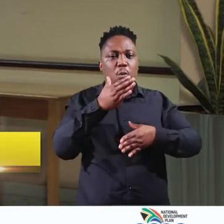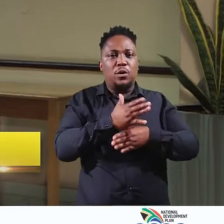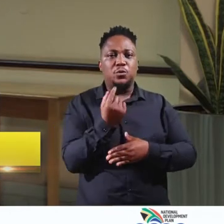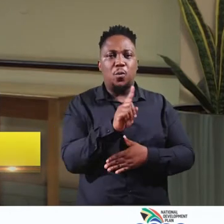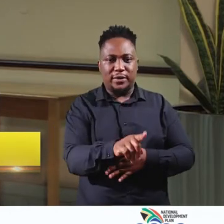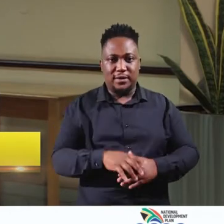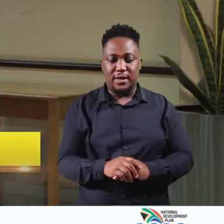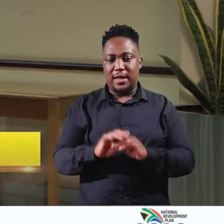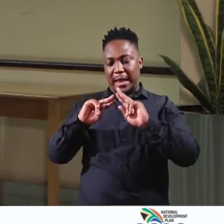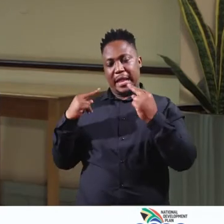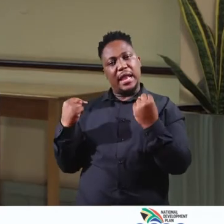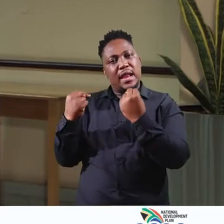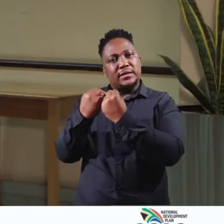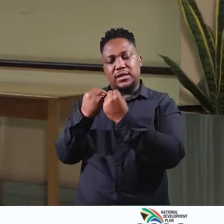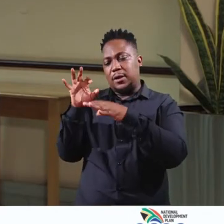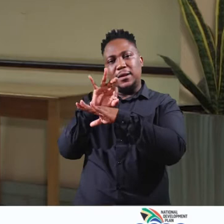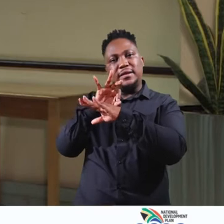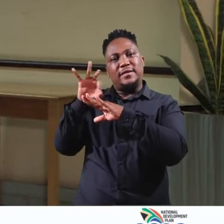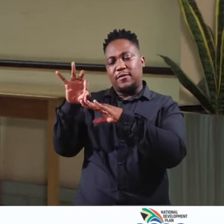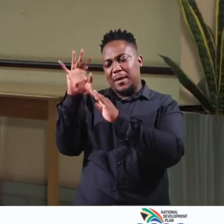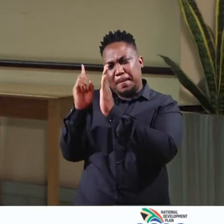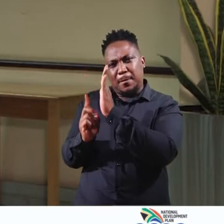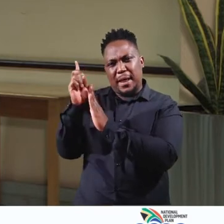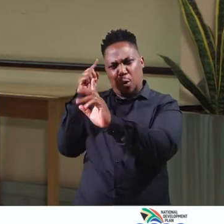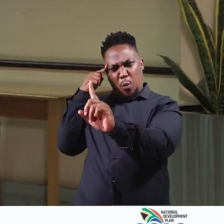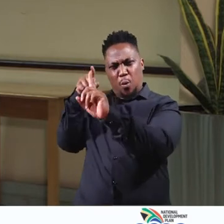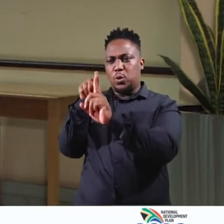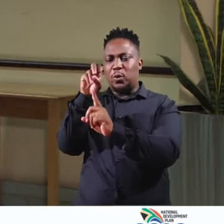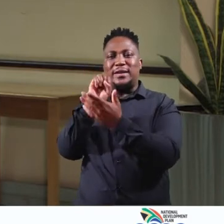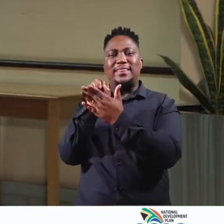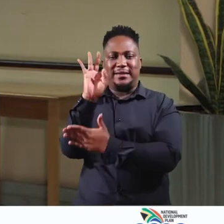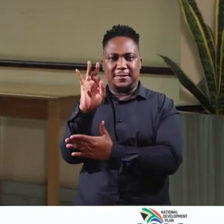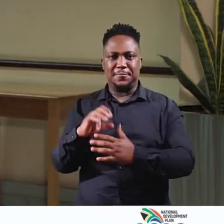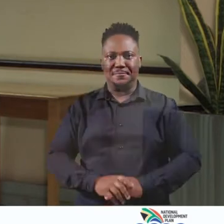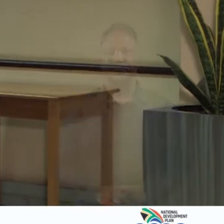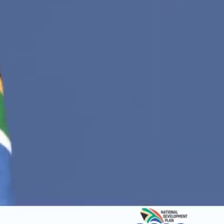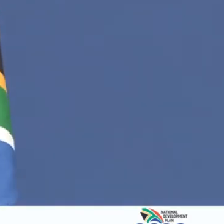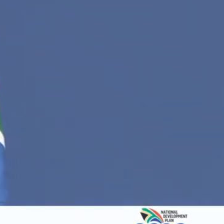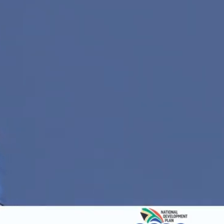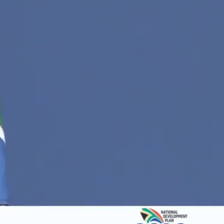function of the Department in pursuance of achieving the National Development Plan Goals 2030.